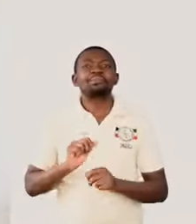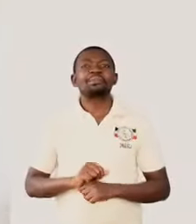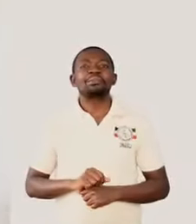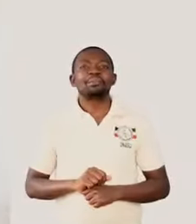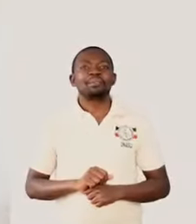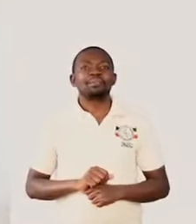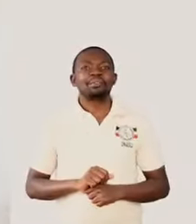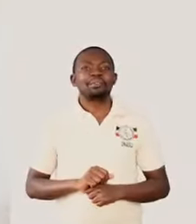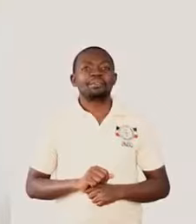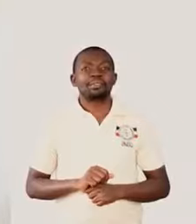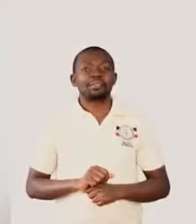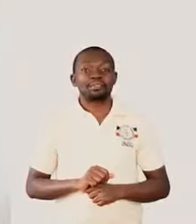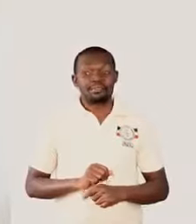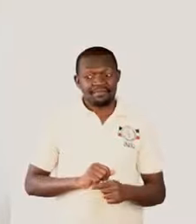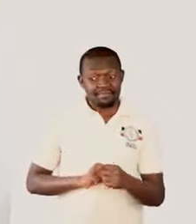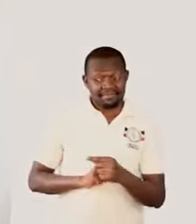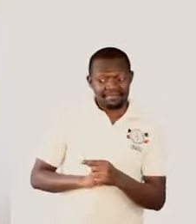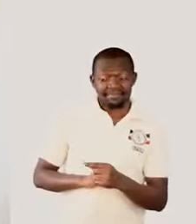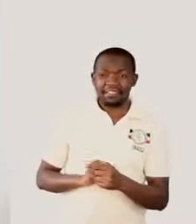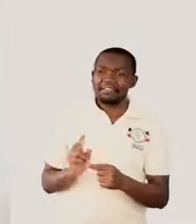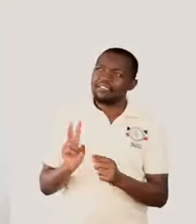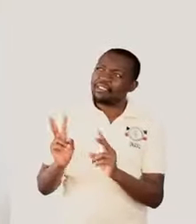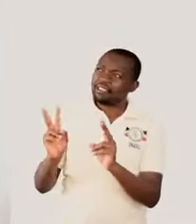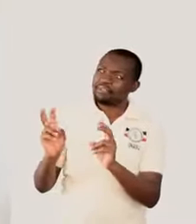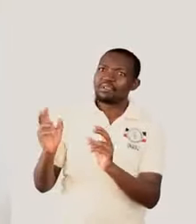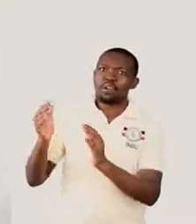call professionals.